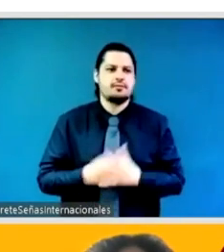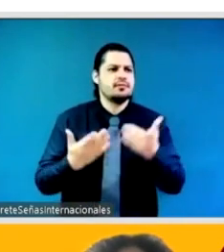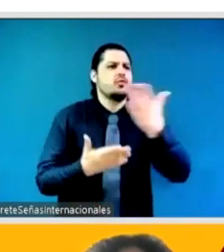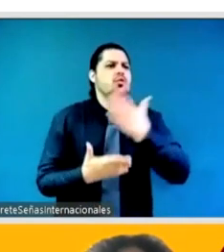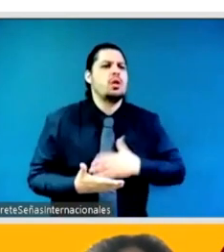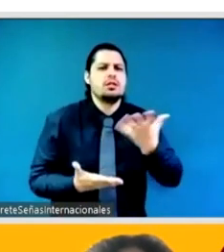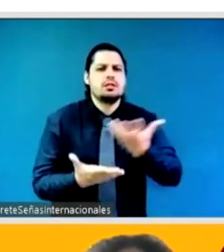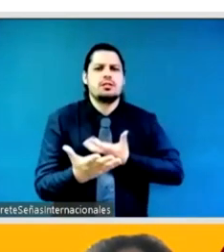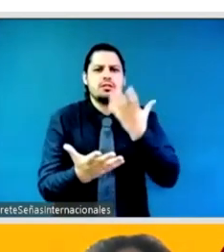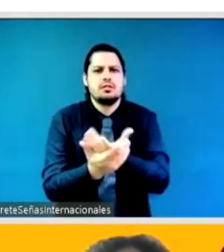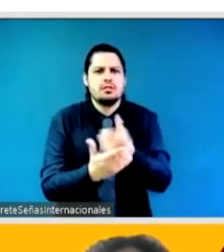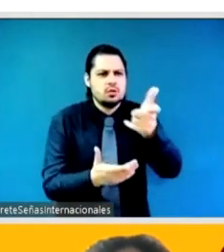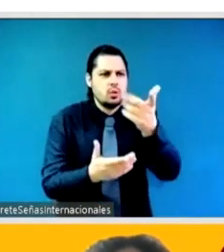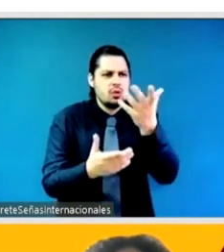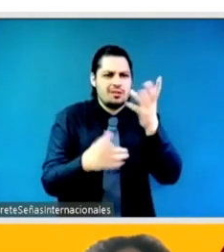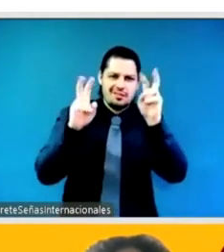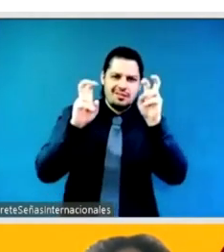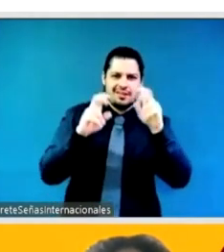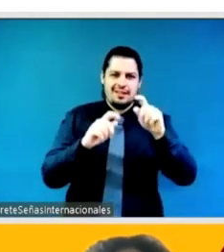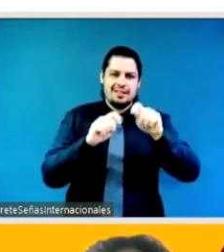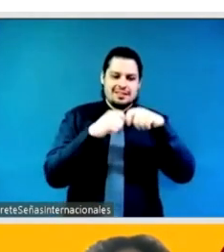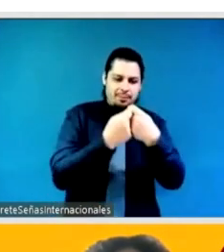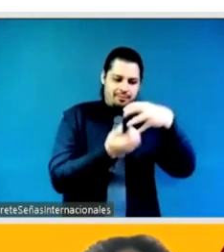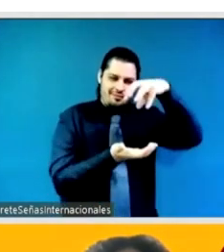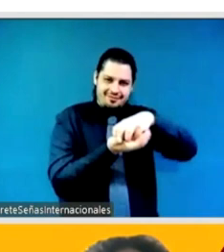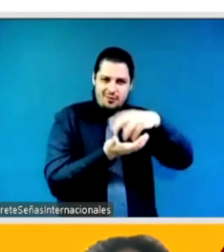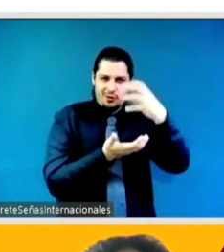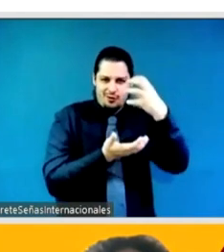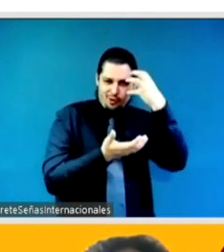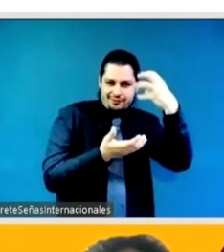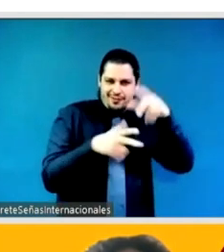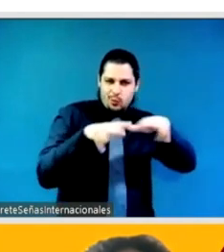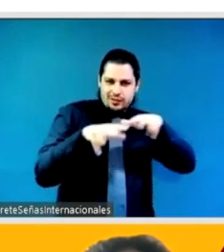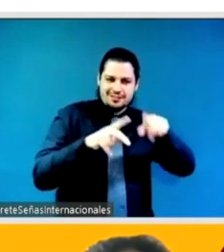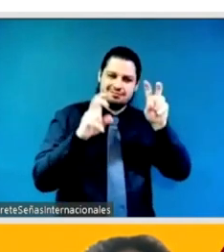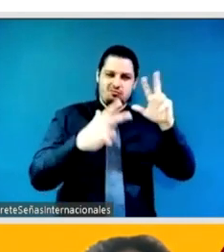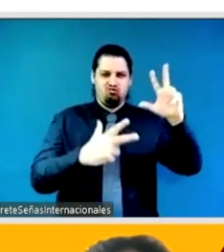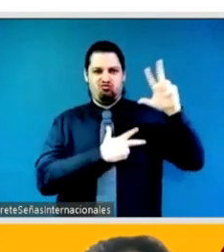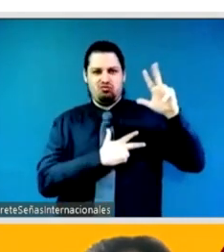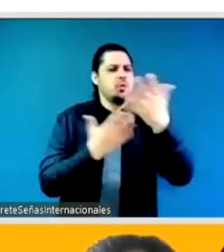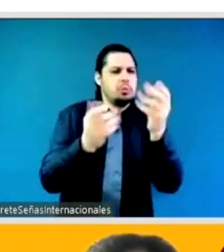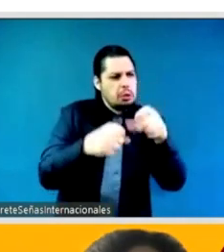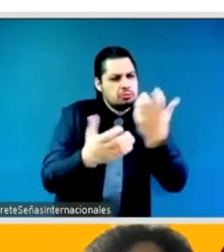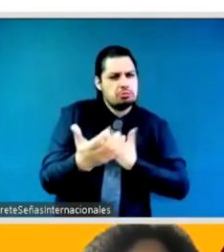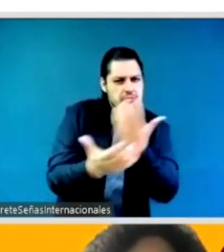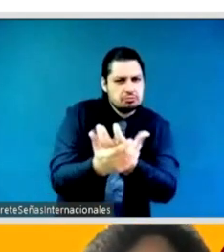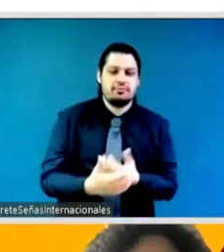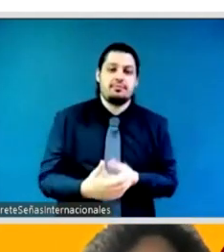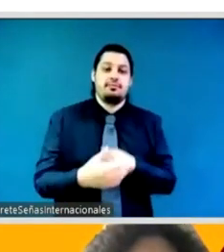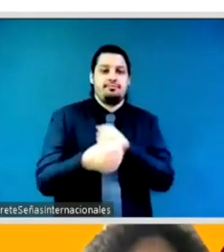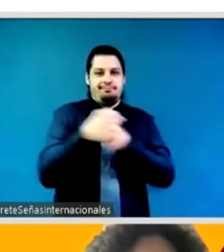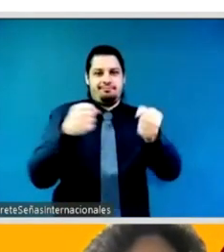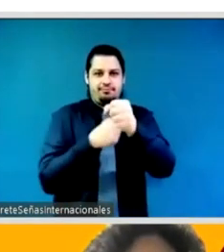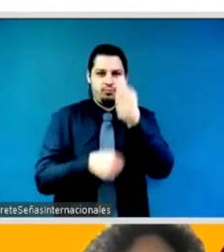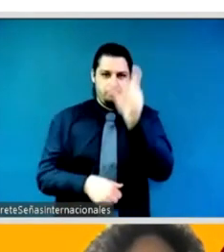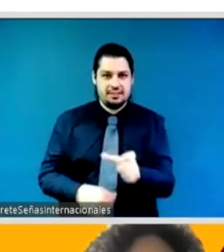uh cynthia